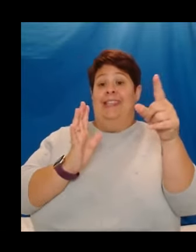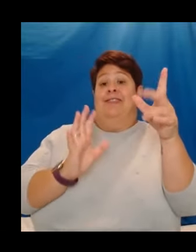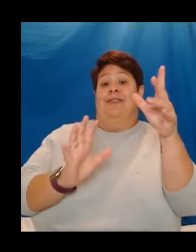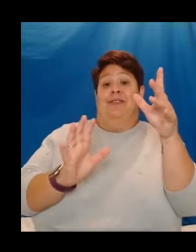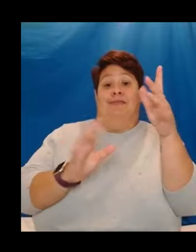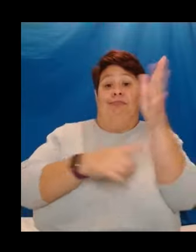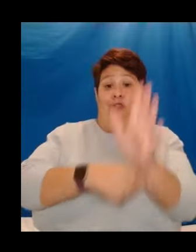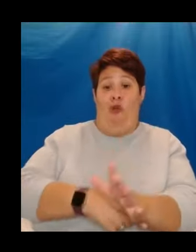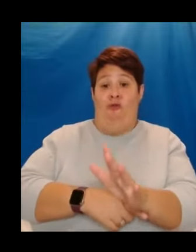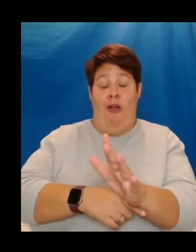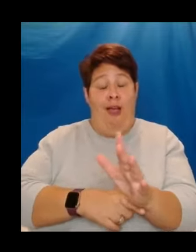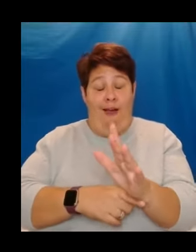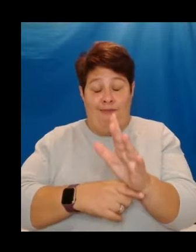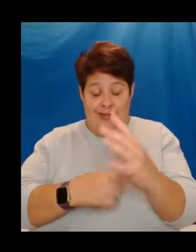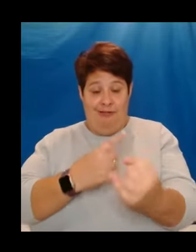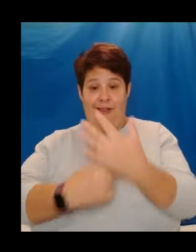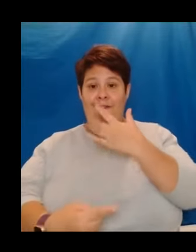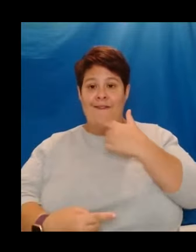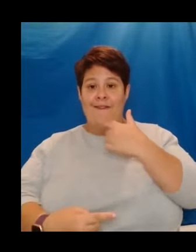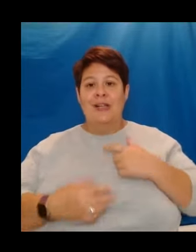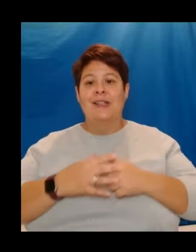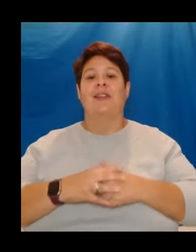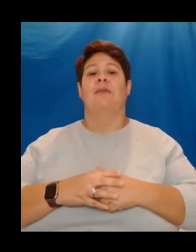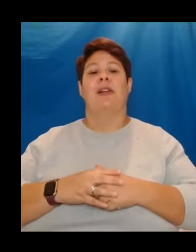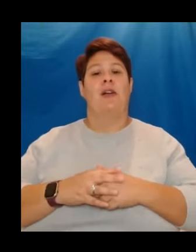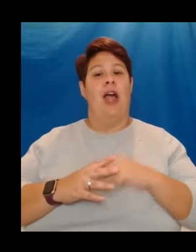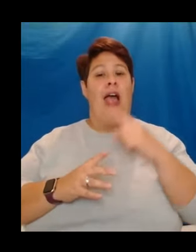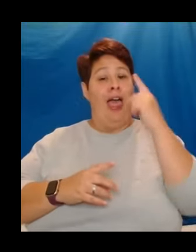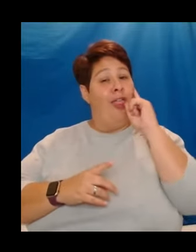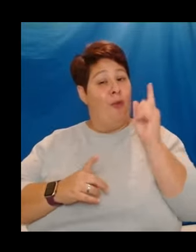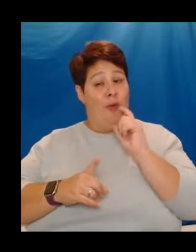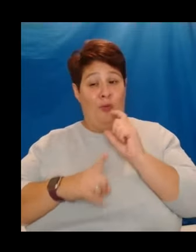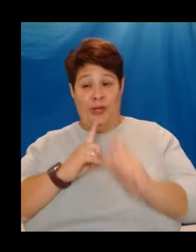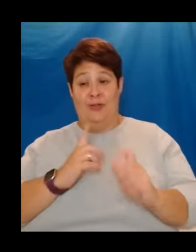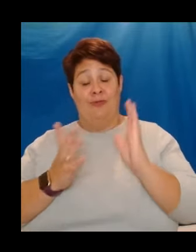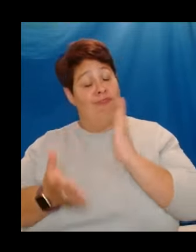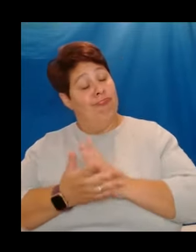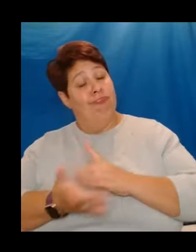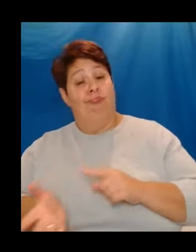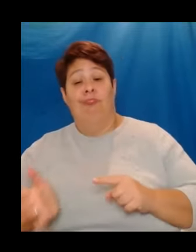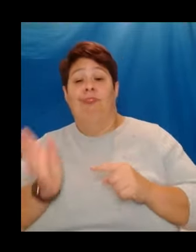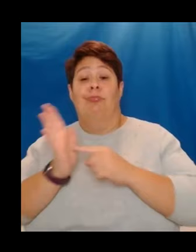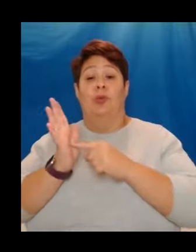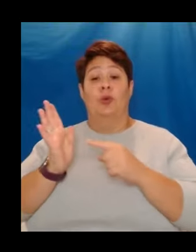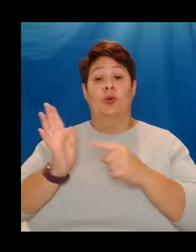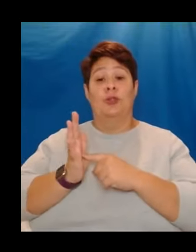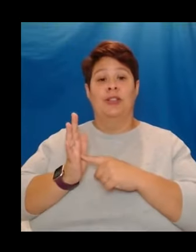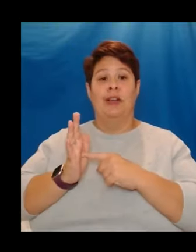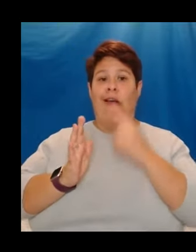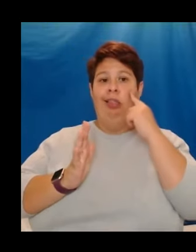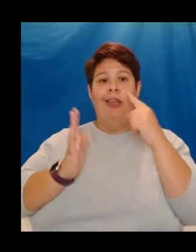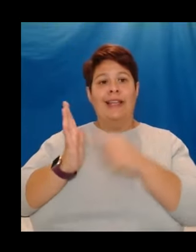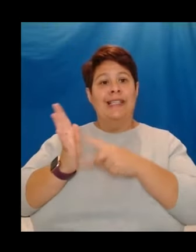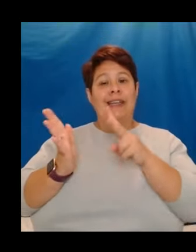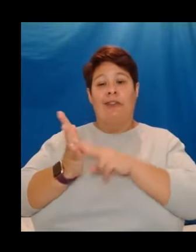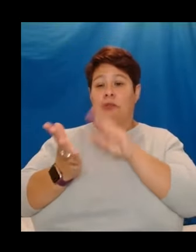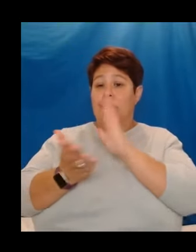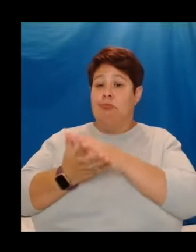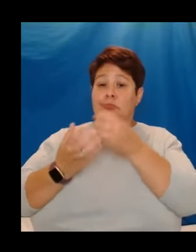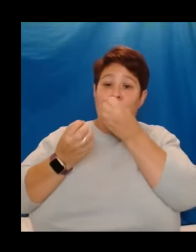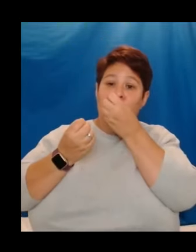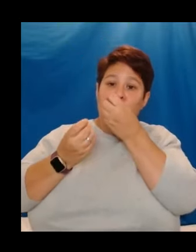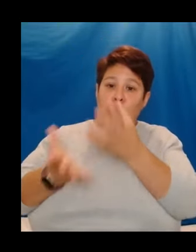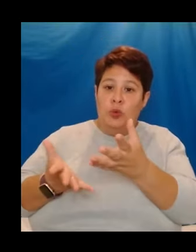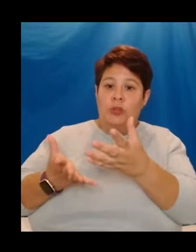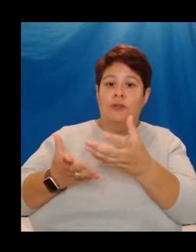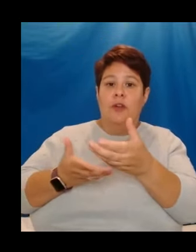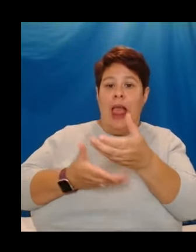I think what we do is incredibly important. I think TV is beautiful, an empathy